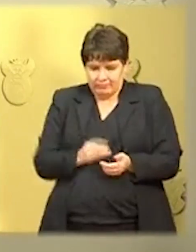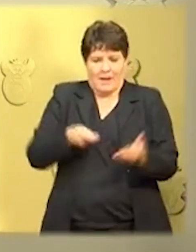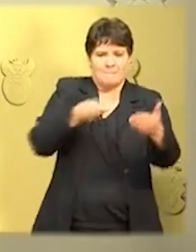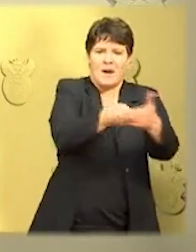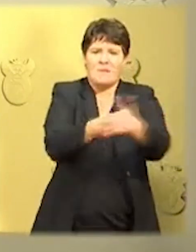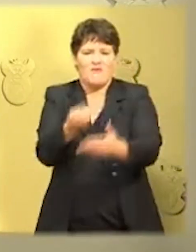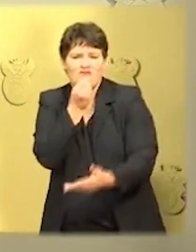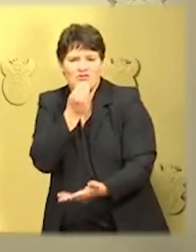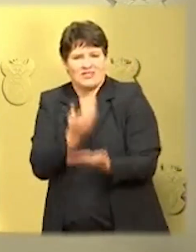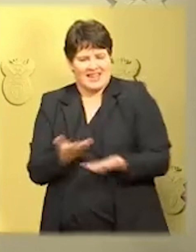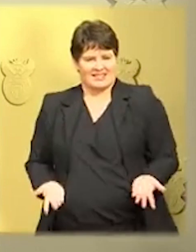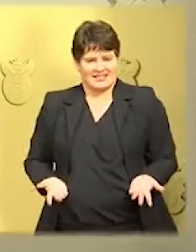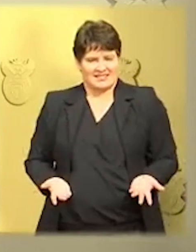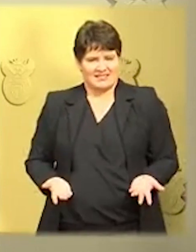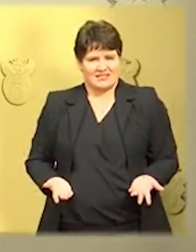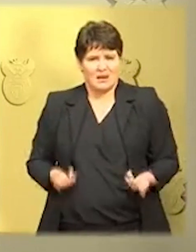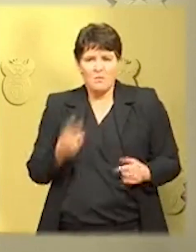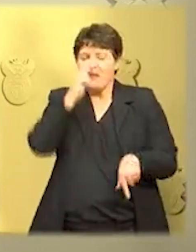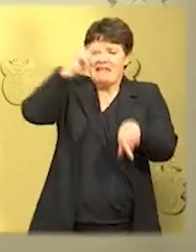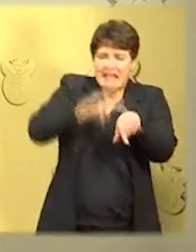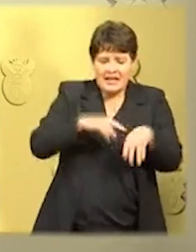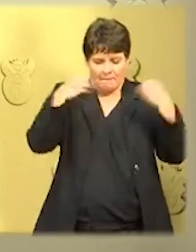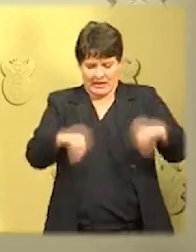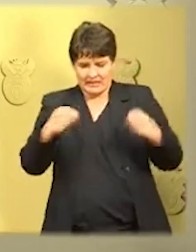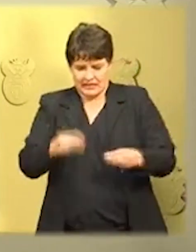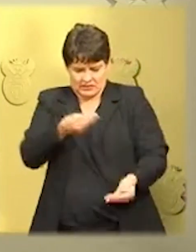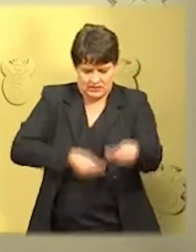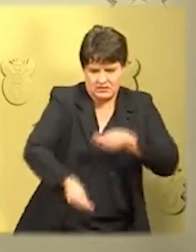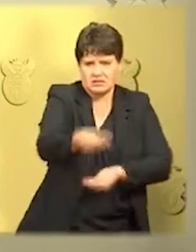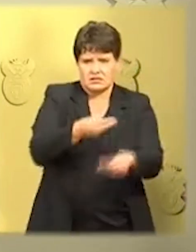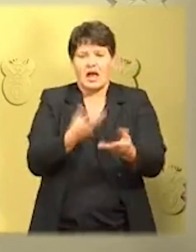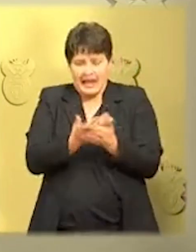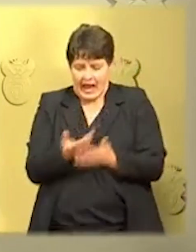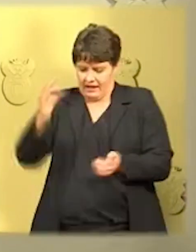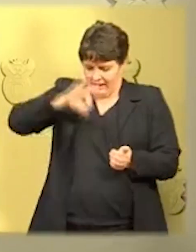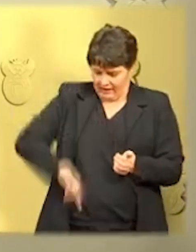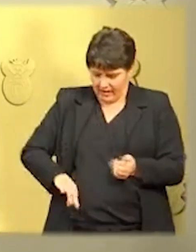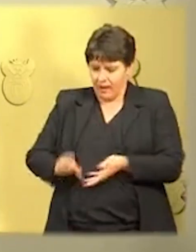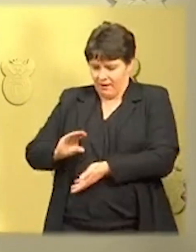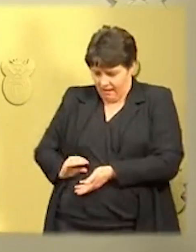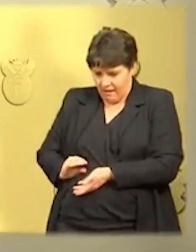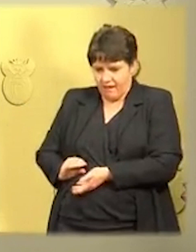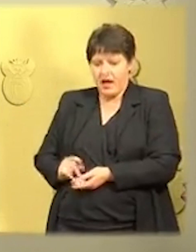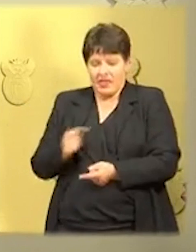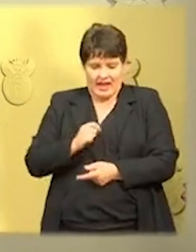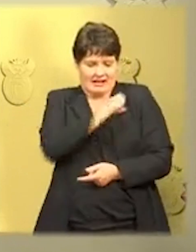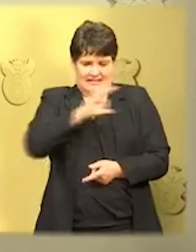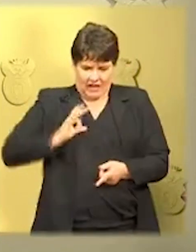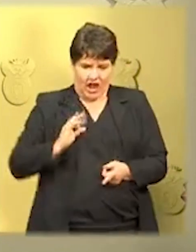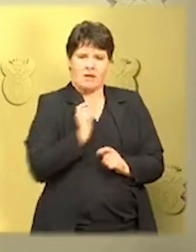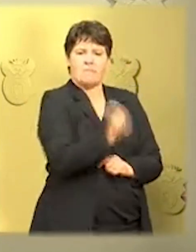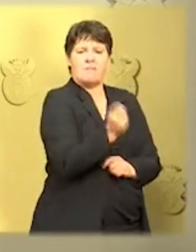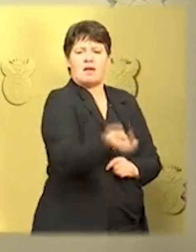to produce and to trade, they need to generate revenue and keep their employees in employment.